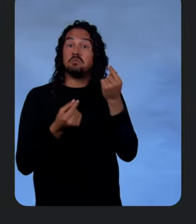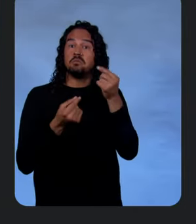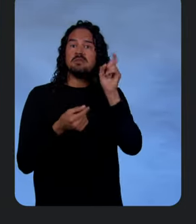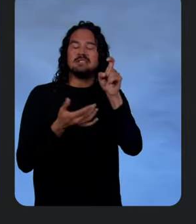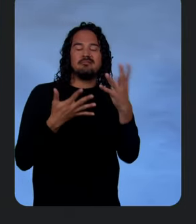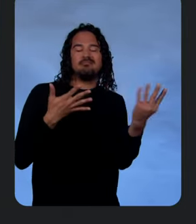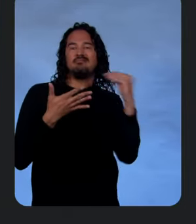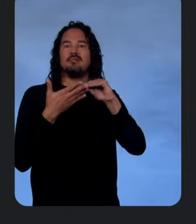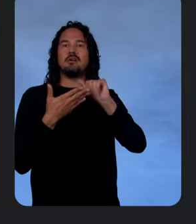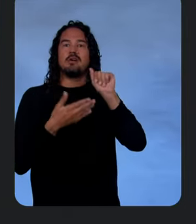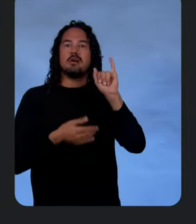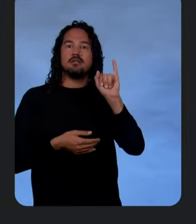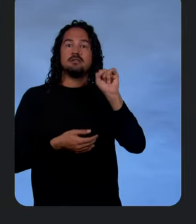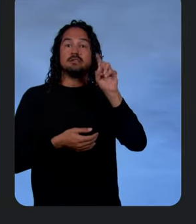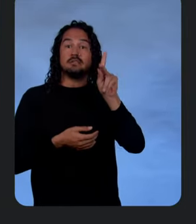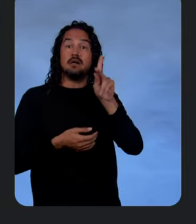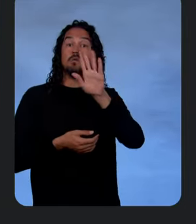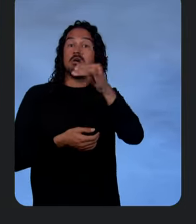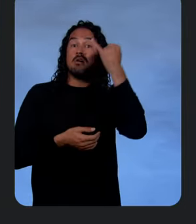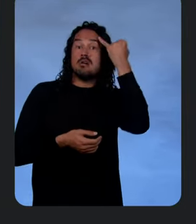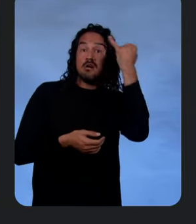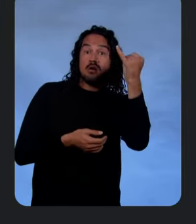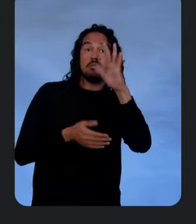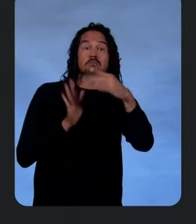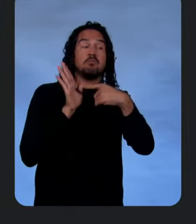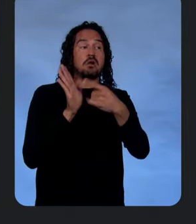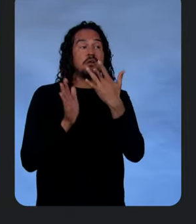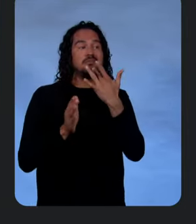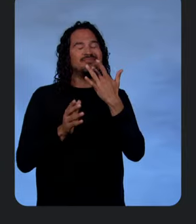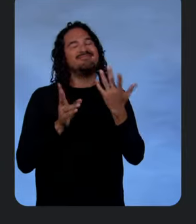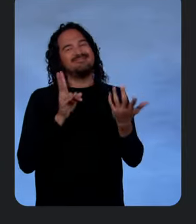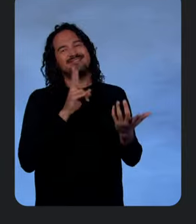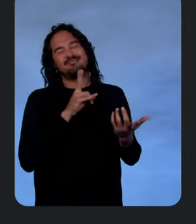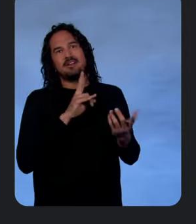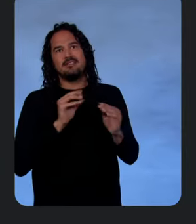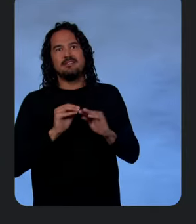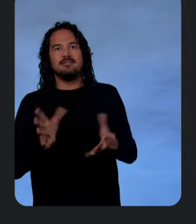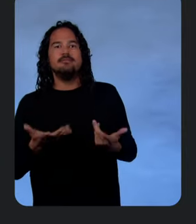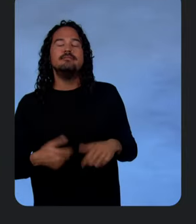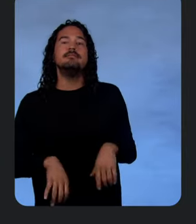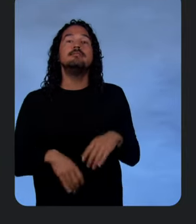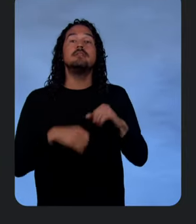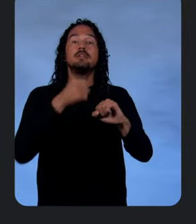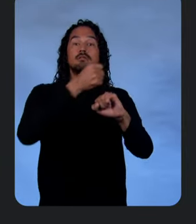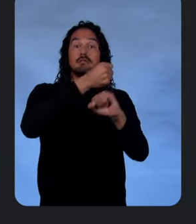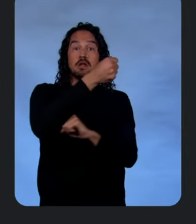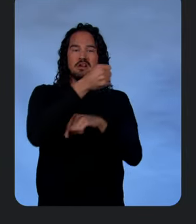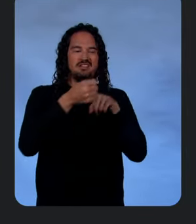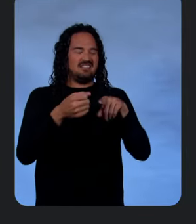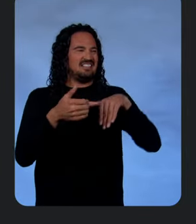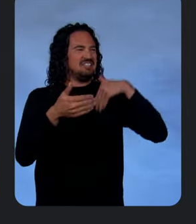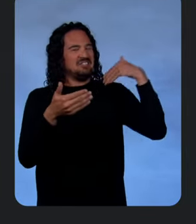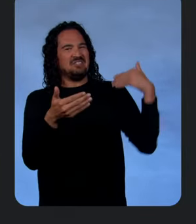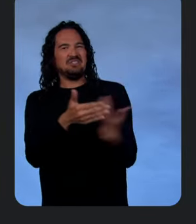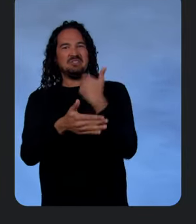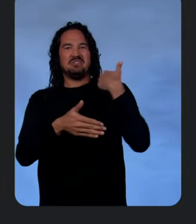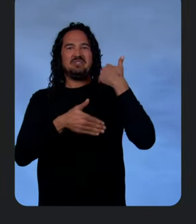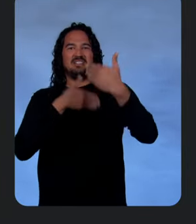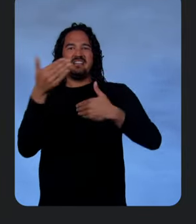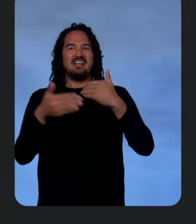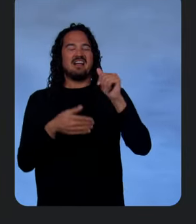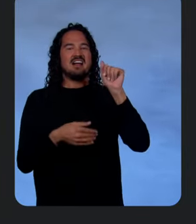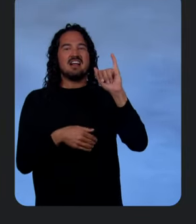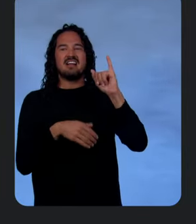and your model of choice, Gemini. It lays the foundation for the next wave of AI-native user experiences. Like